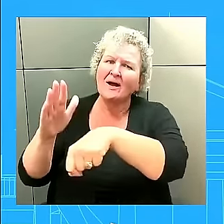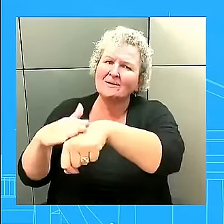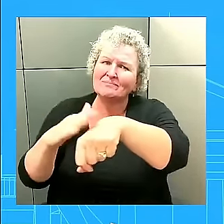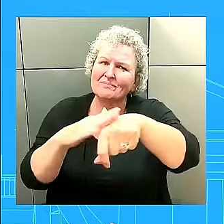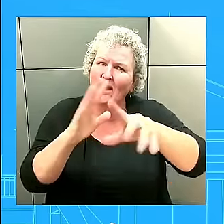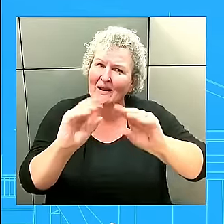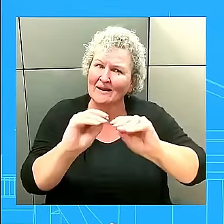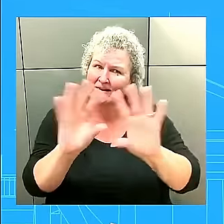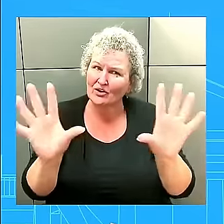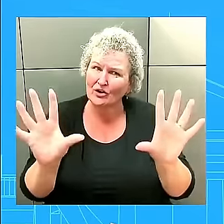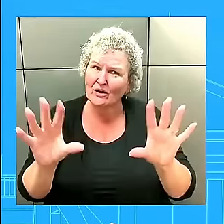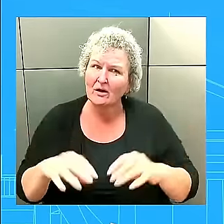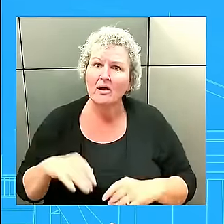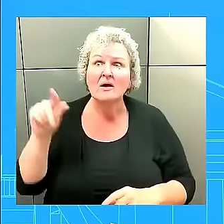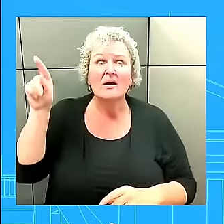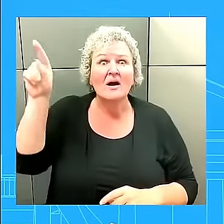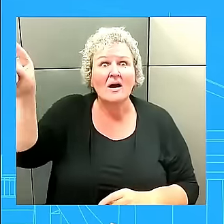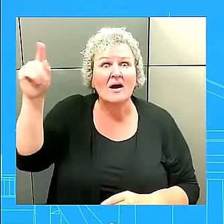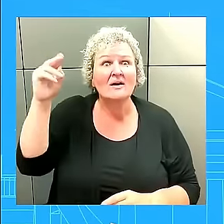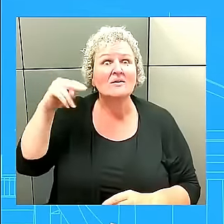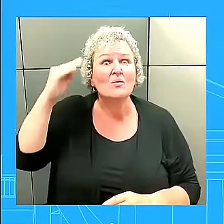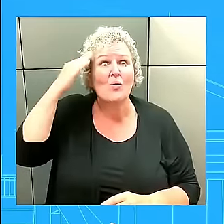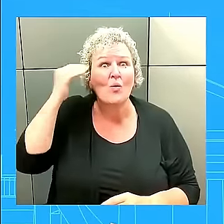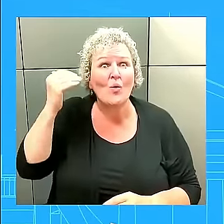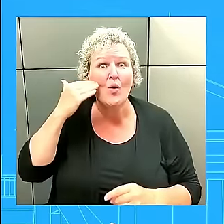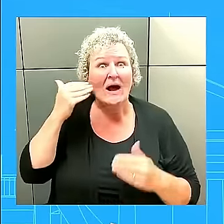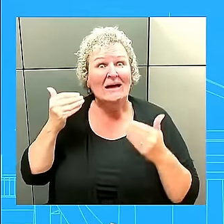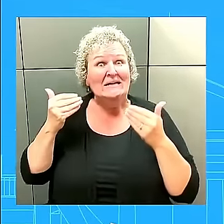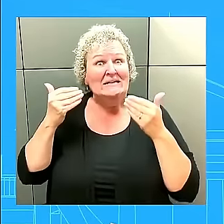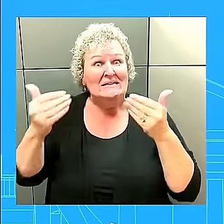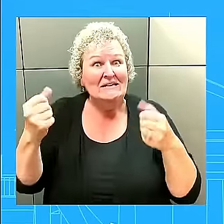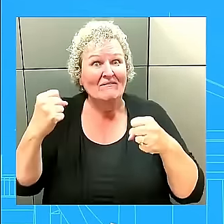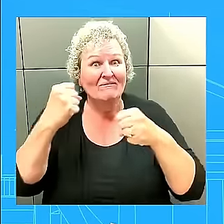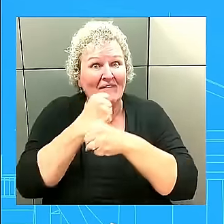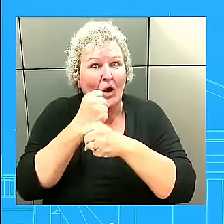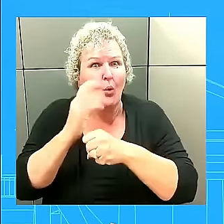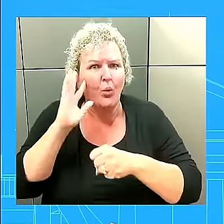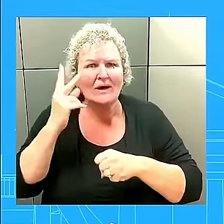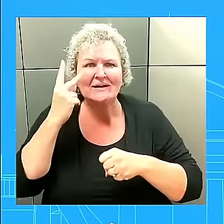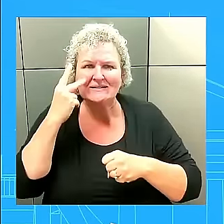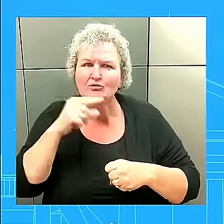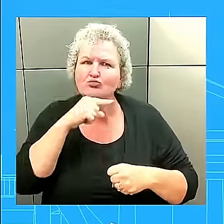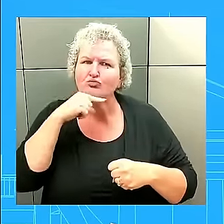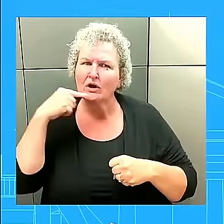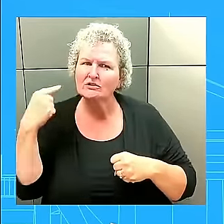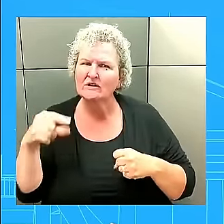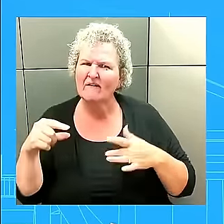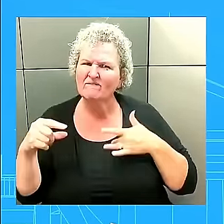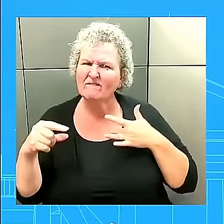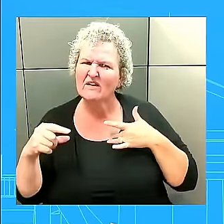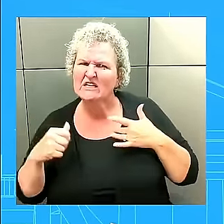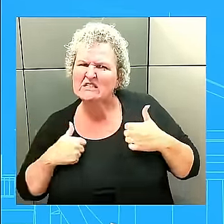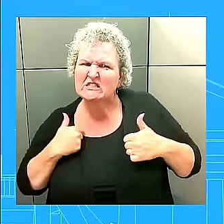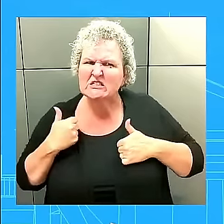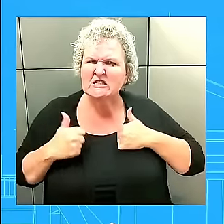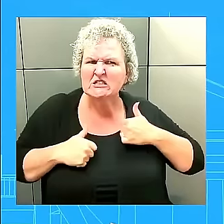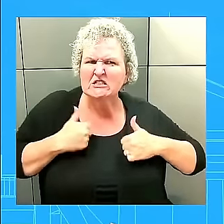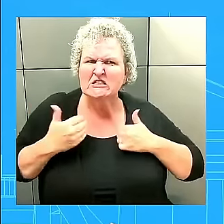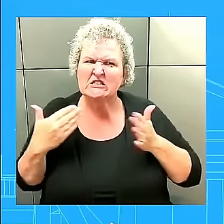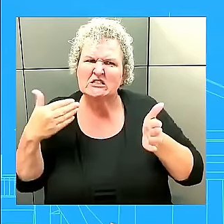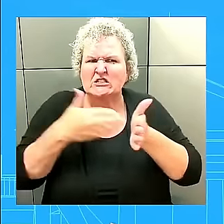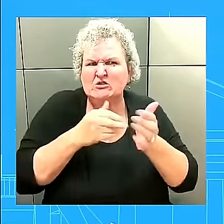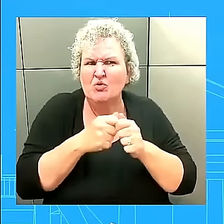enter into combat, this development would demonstrate Russia's growing desperation in its war against Ukraine. Russia is suffering